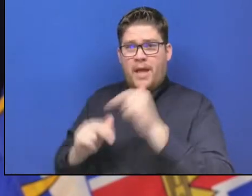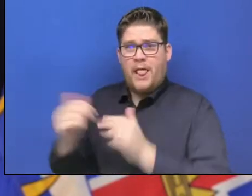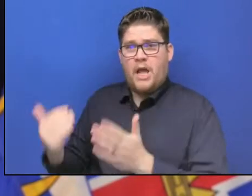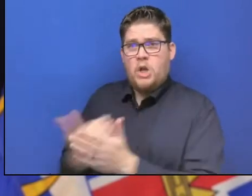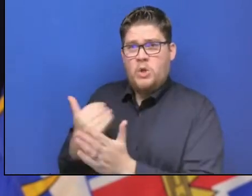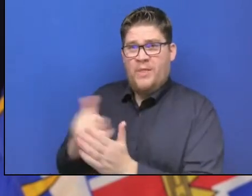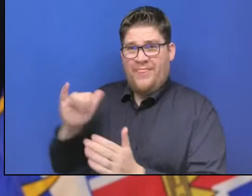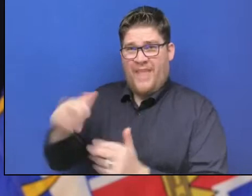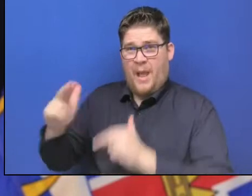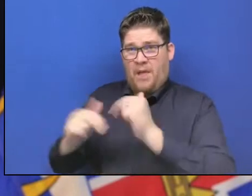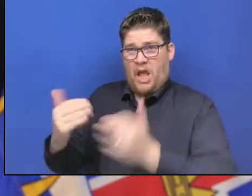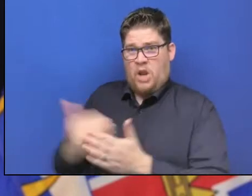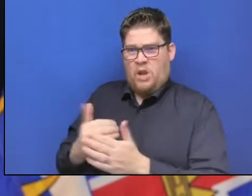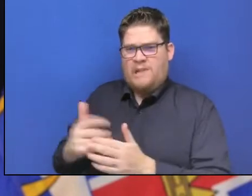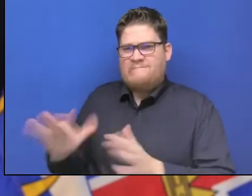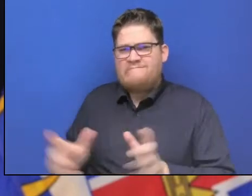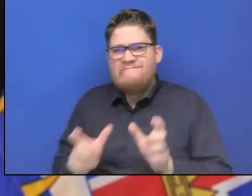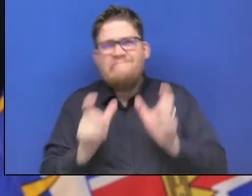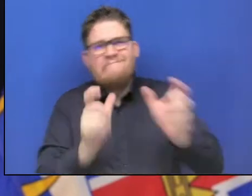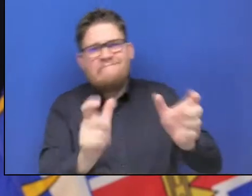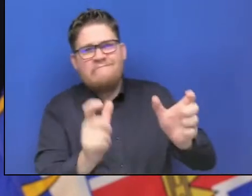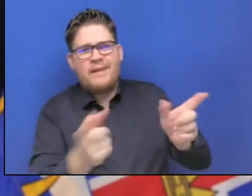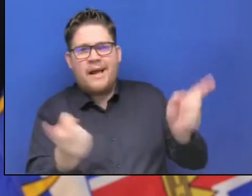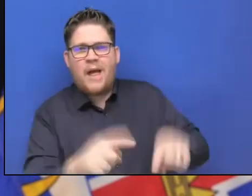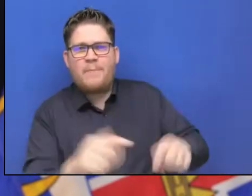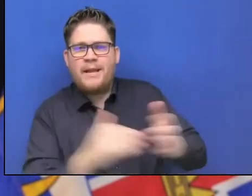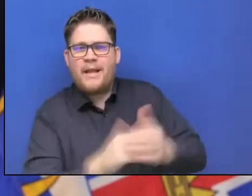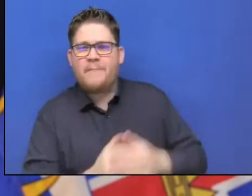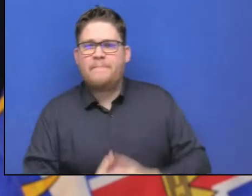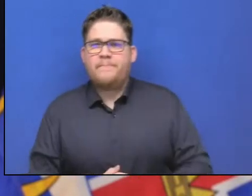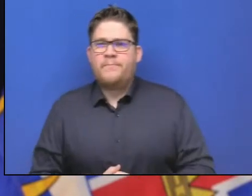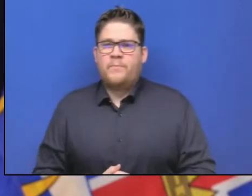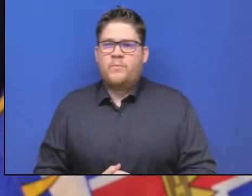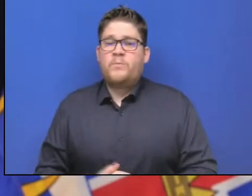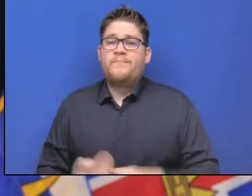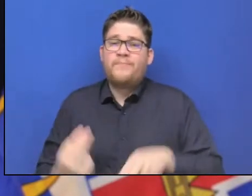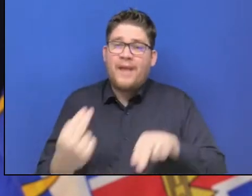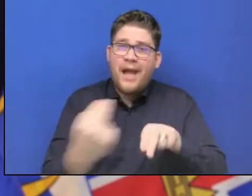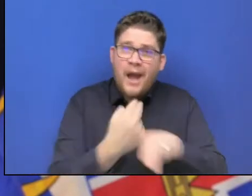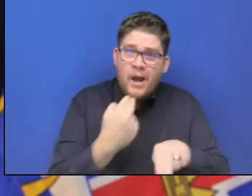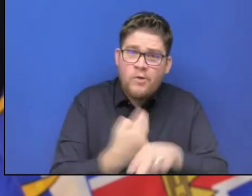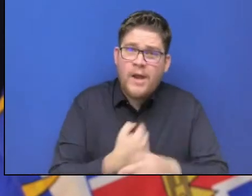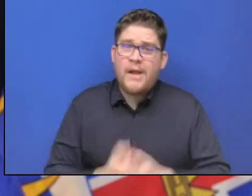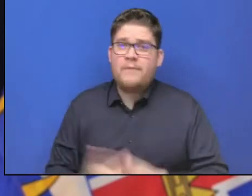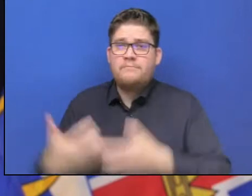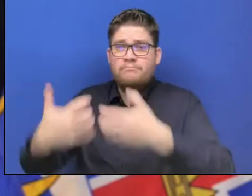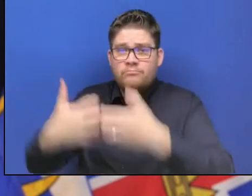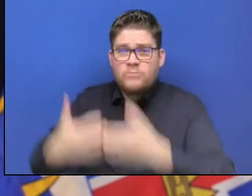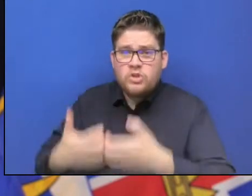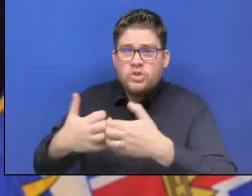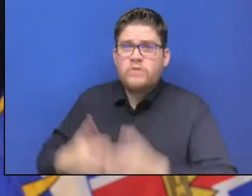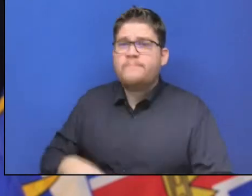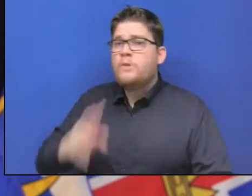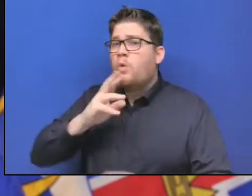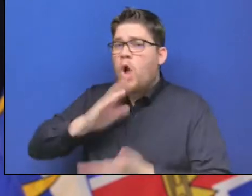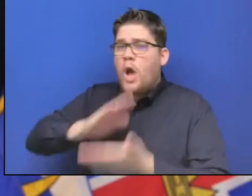just transportation routes, but local facilities like water and wastewater treatment plants. That's what we'll do.